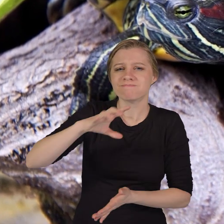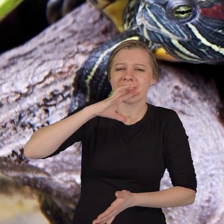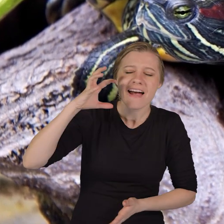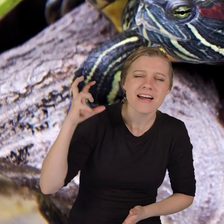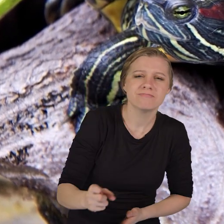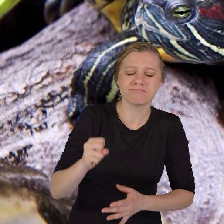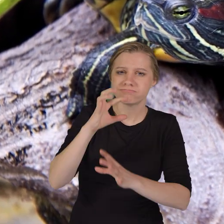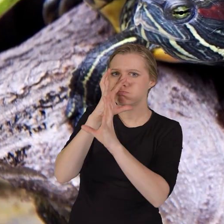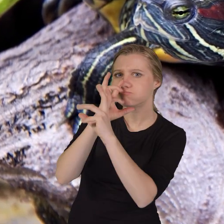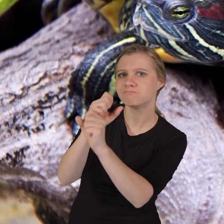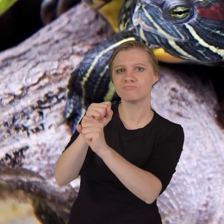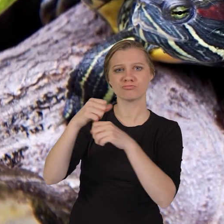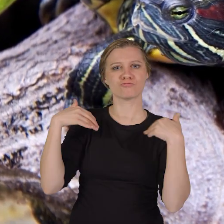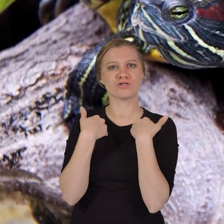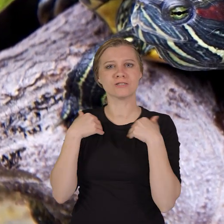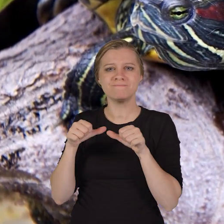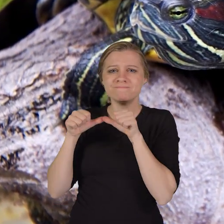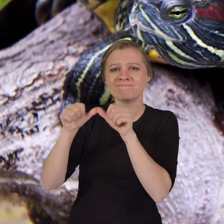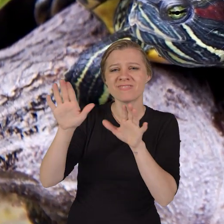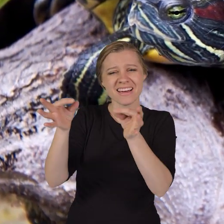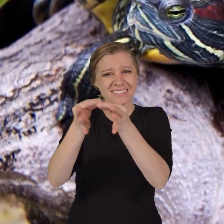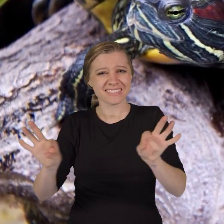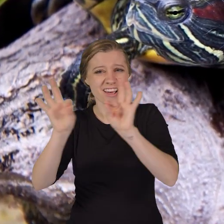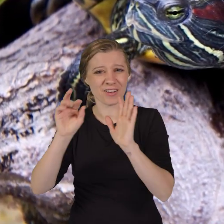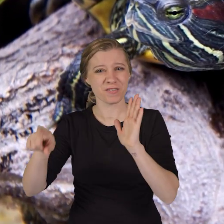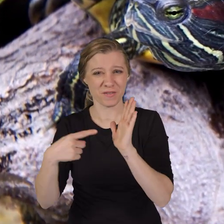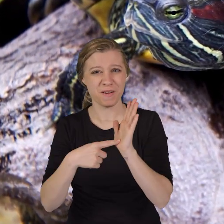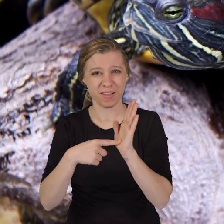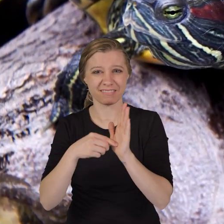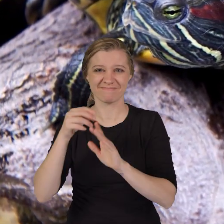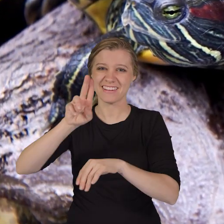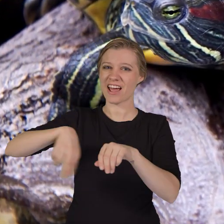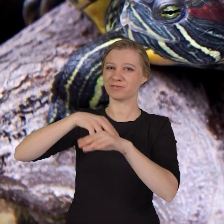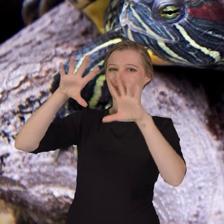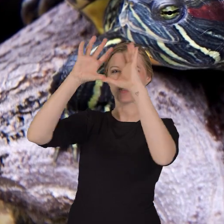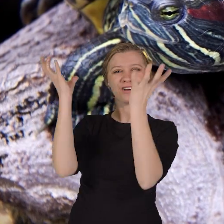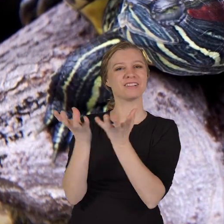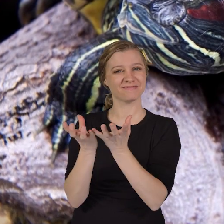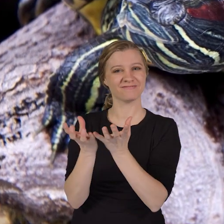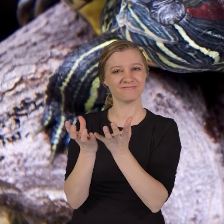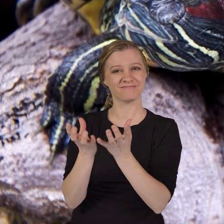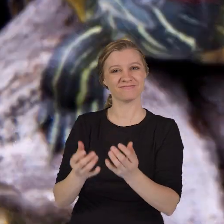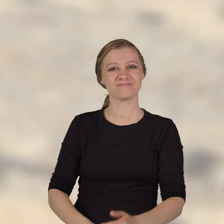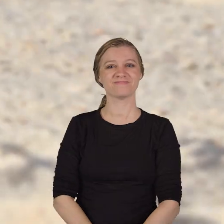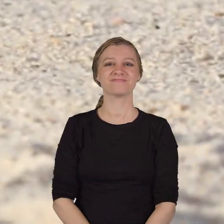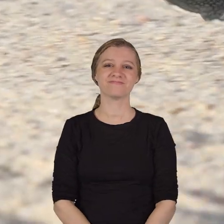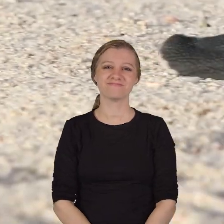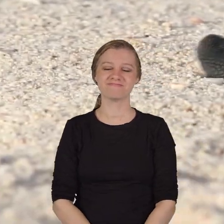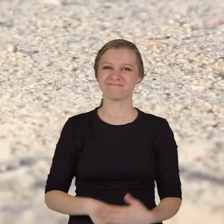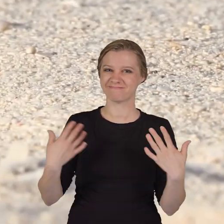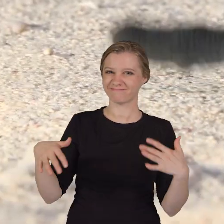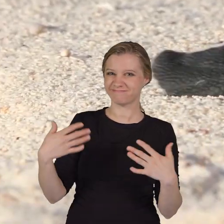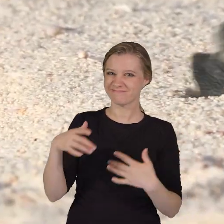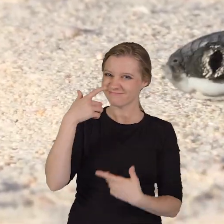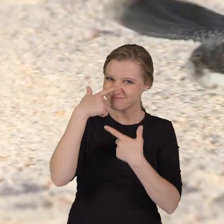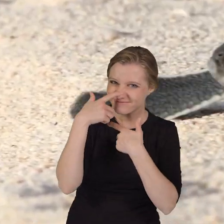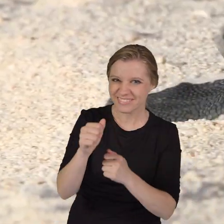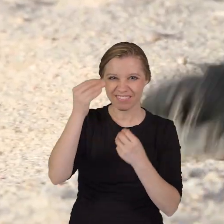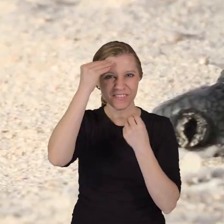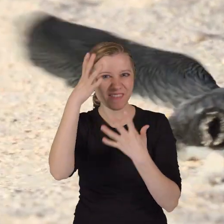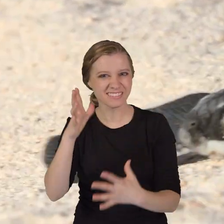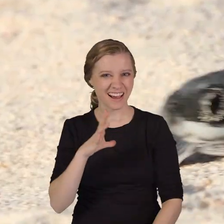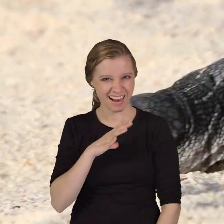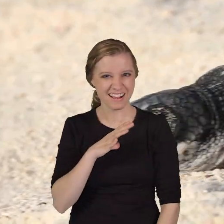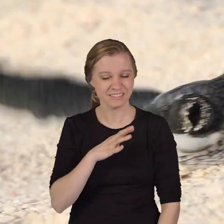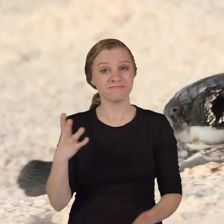these ancient and fascinating creatures continue their essential roles in the natural world. Talk about some cool